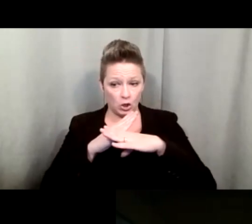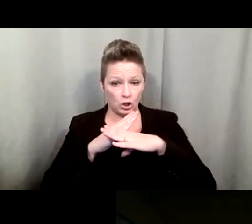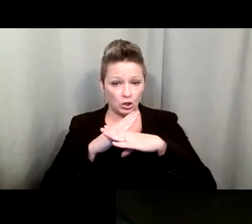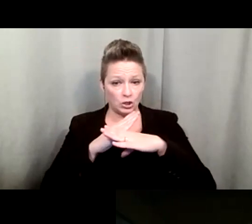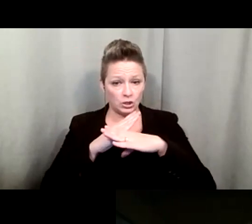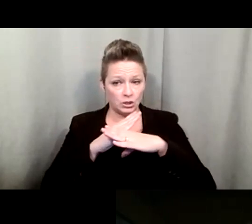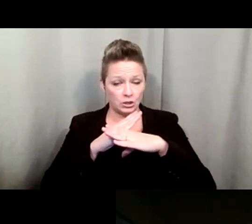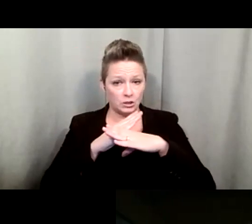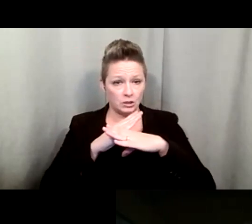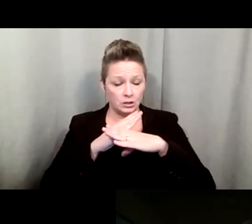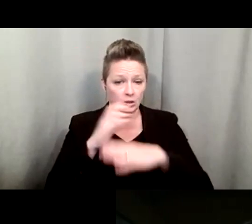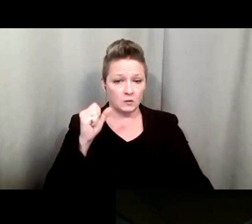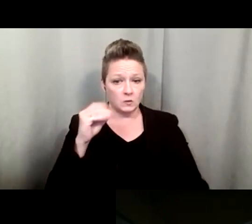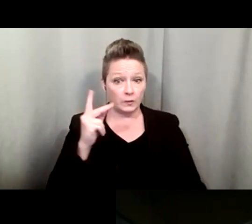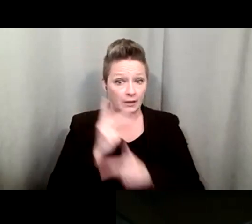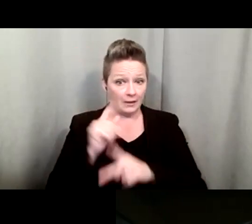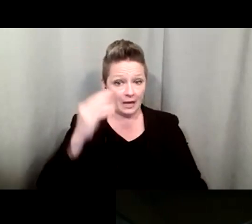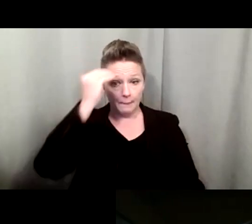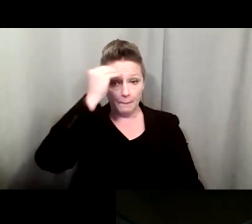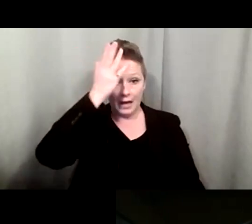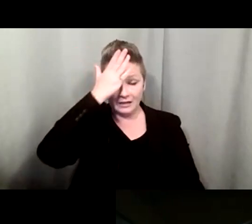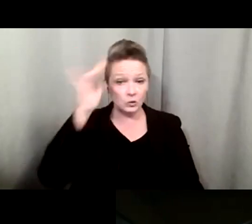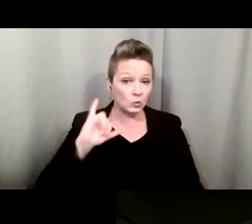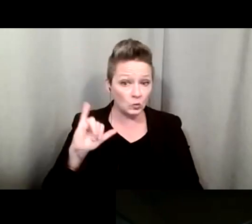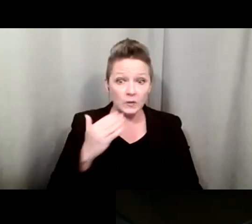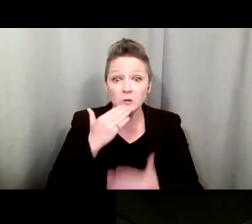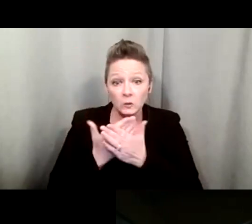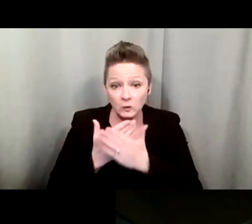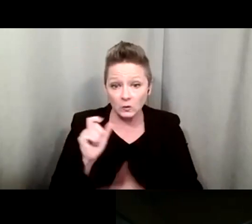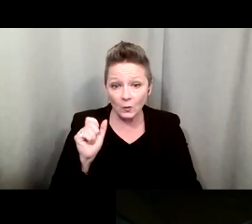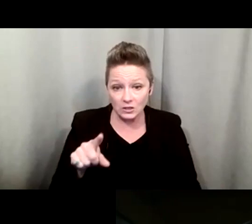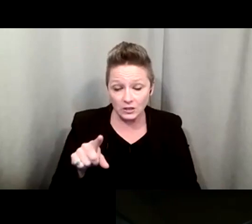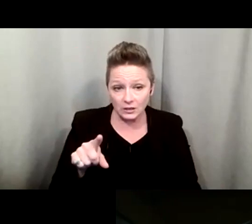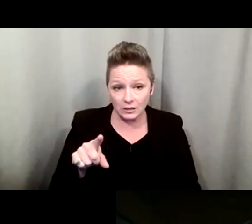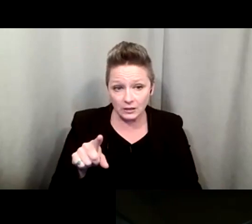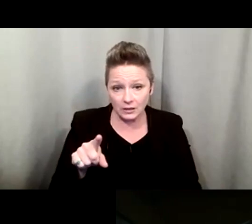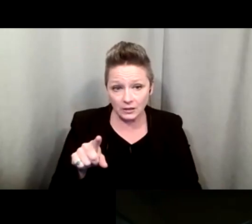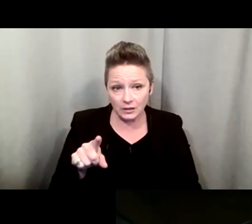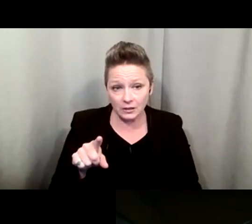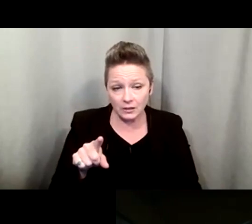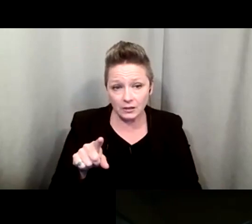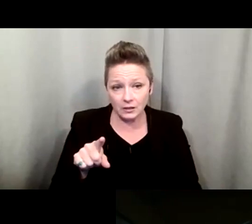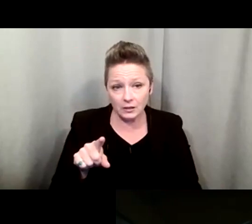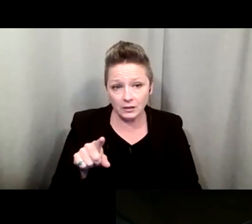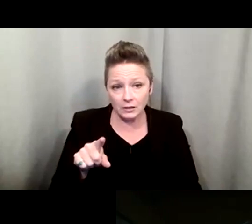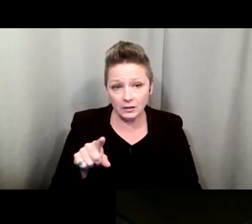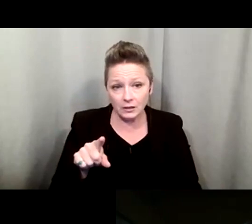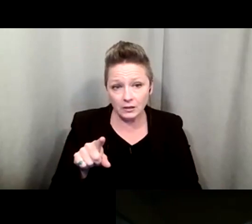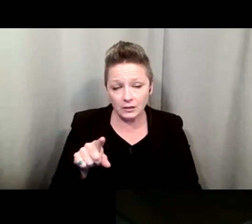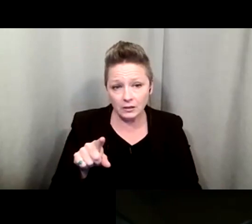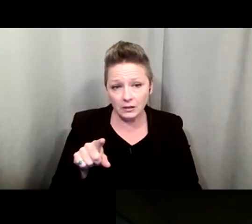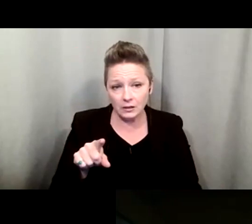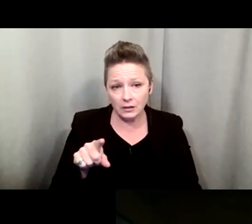And so keeping that in mind as well. So it's a great question. You know, I think that's the, the,